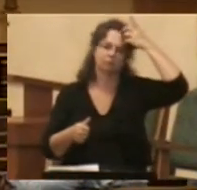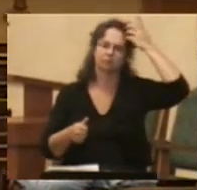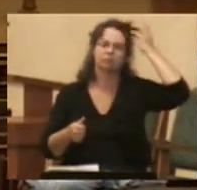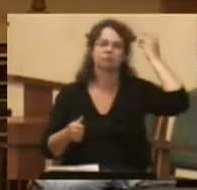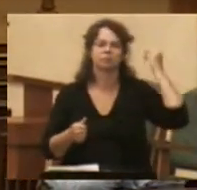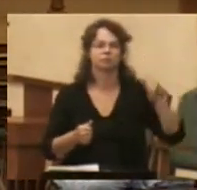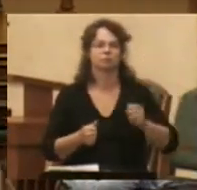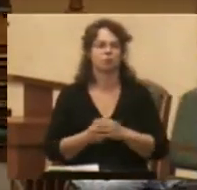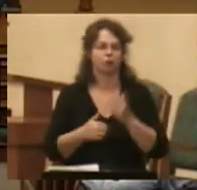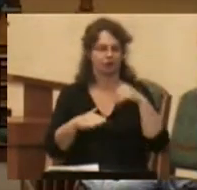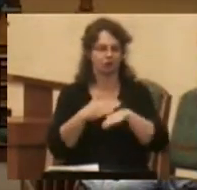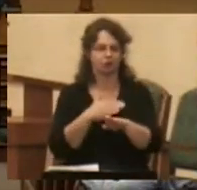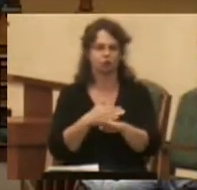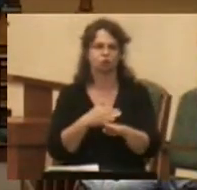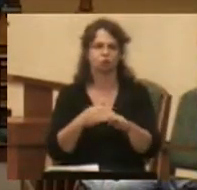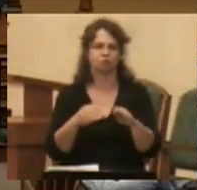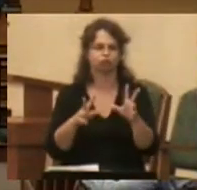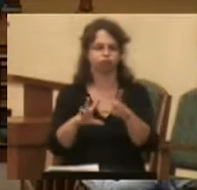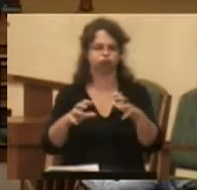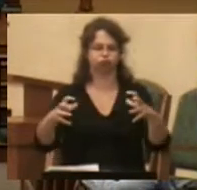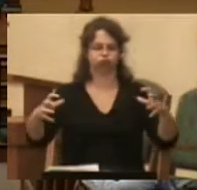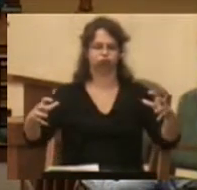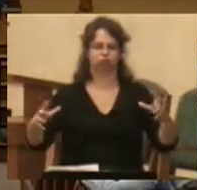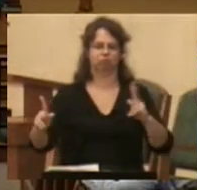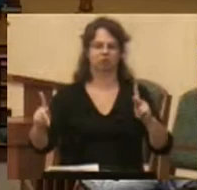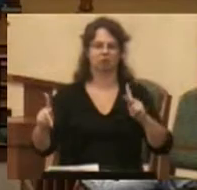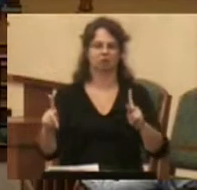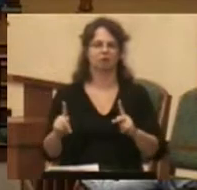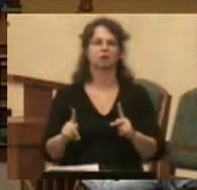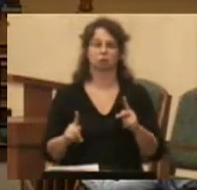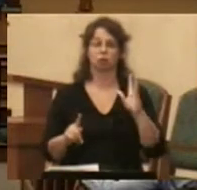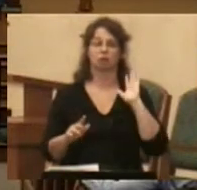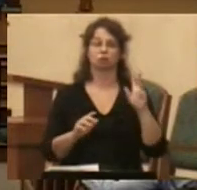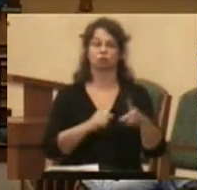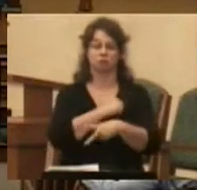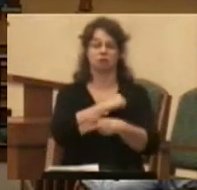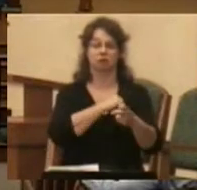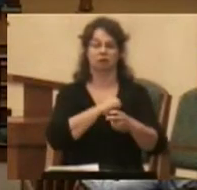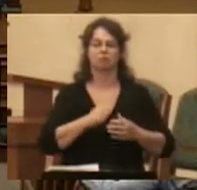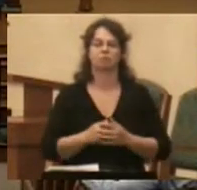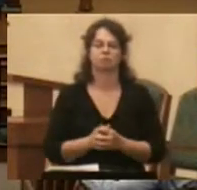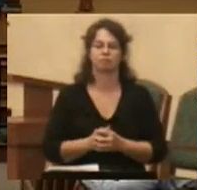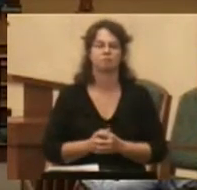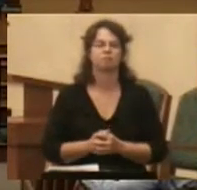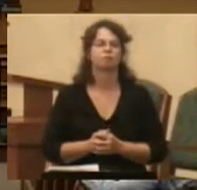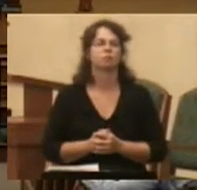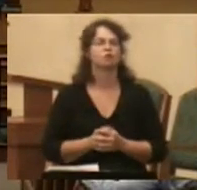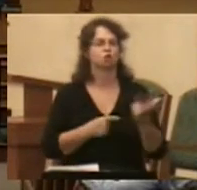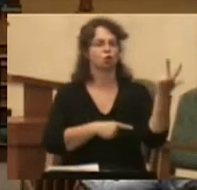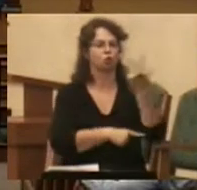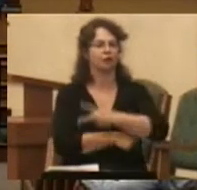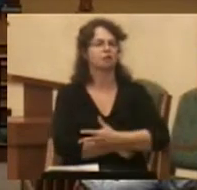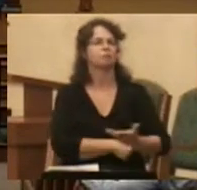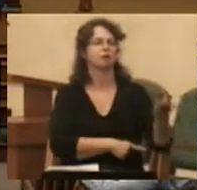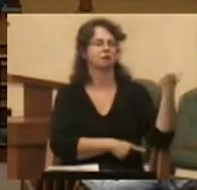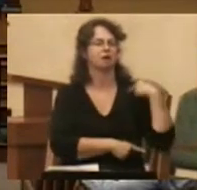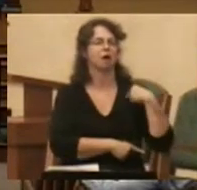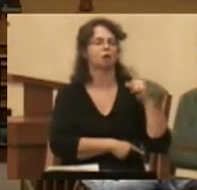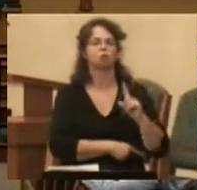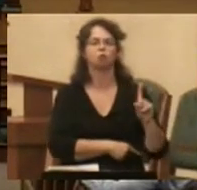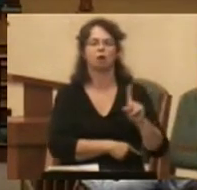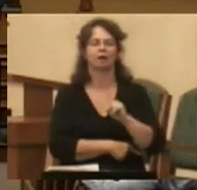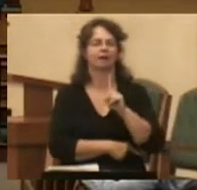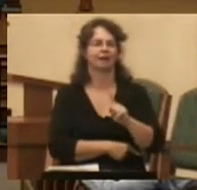Contrast that with this past Thursday three days ago. I was in a very congested area walking at